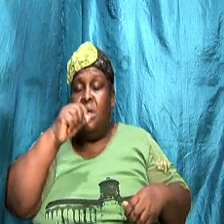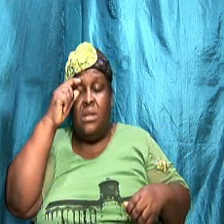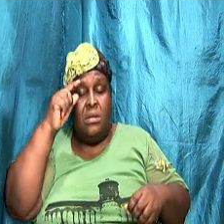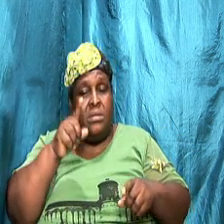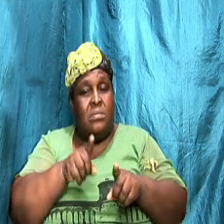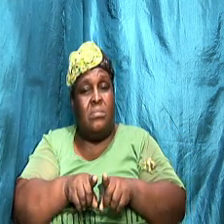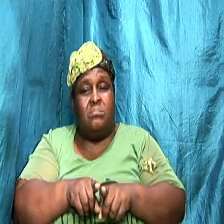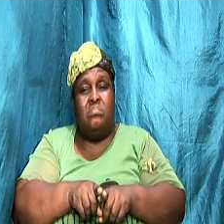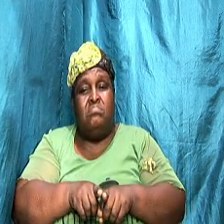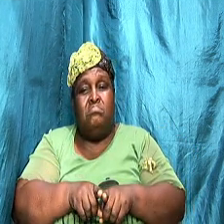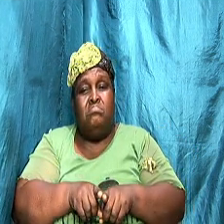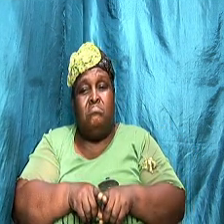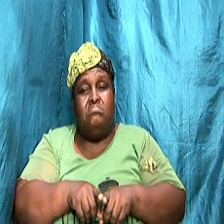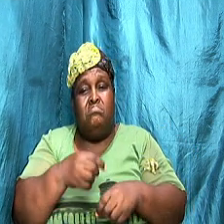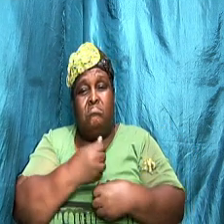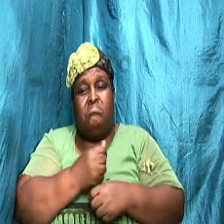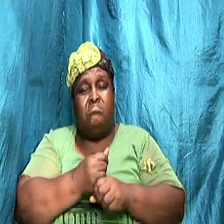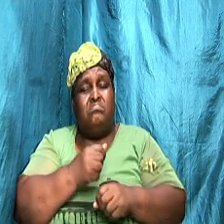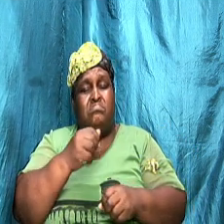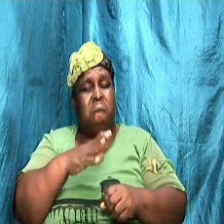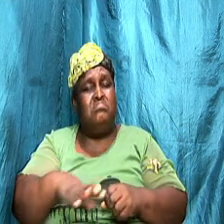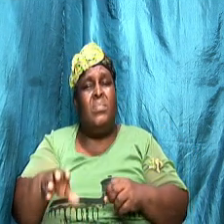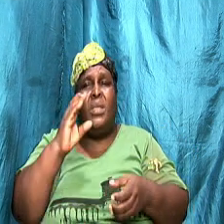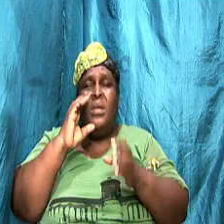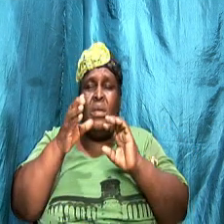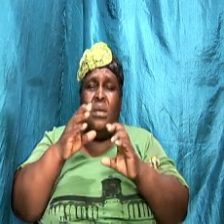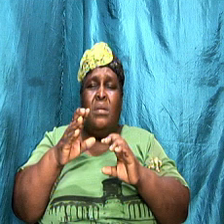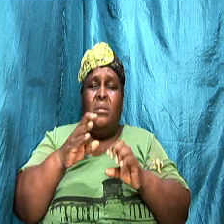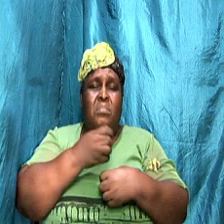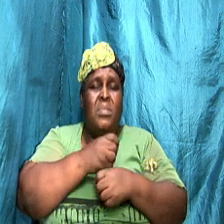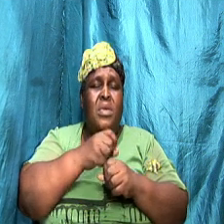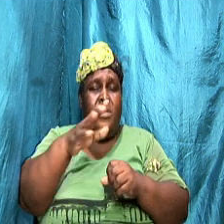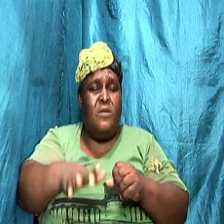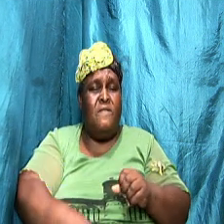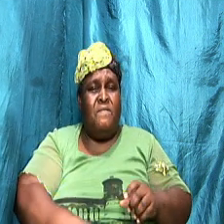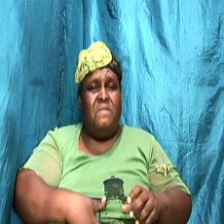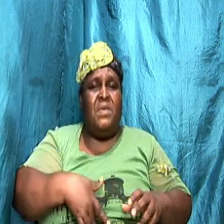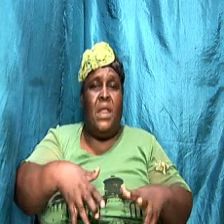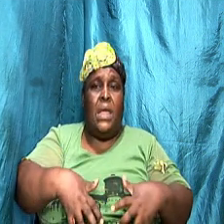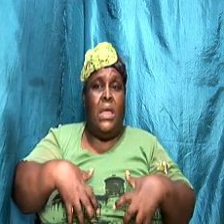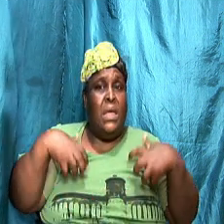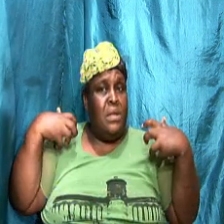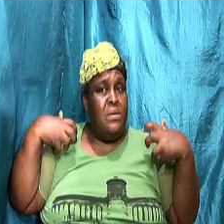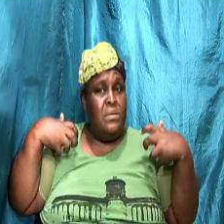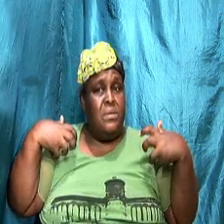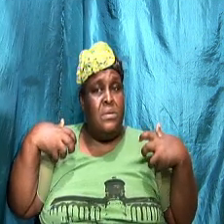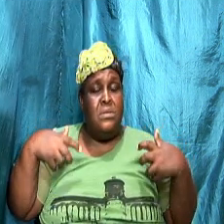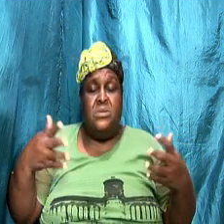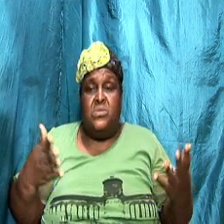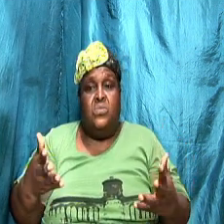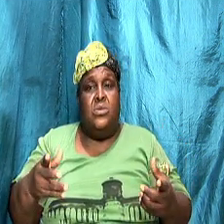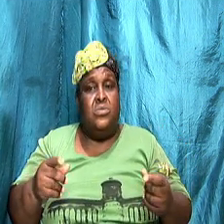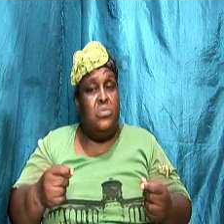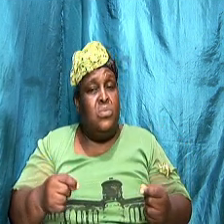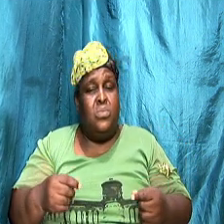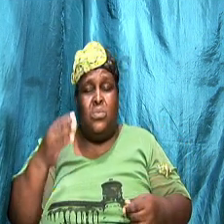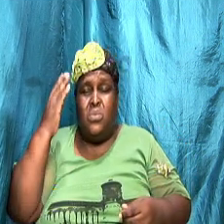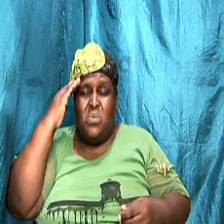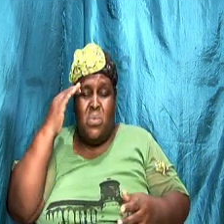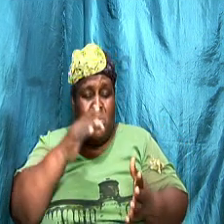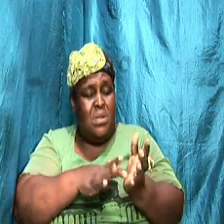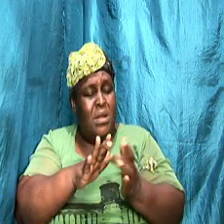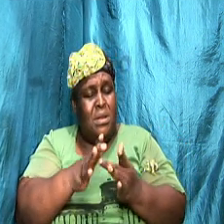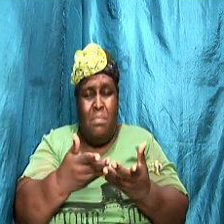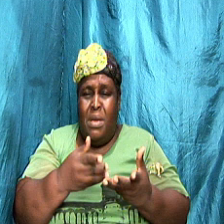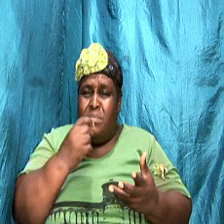it causes you to feel anger and it cause you to feel away this is what you have to do now you have to know that the Bible